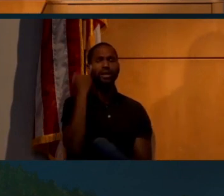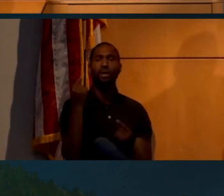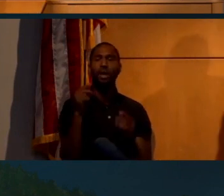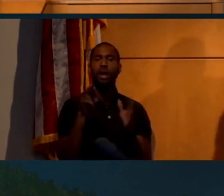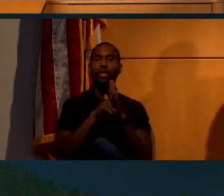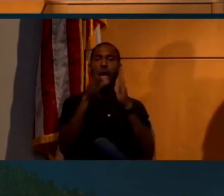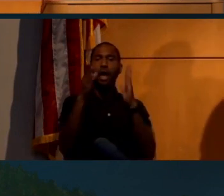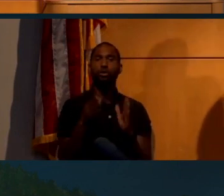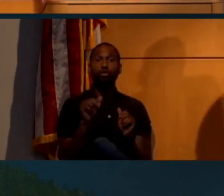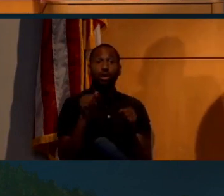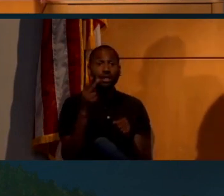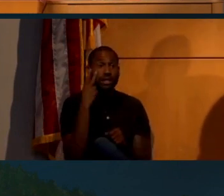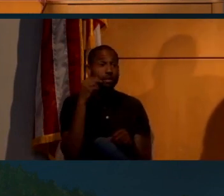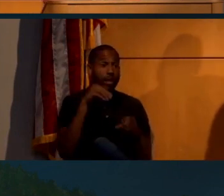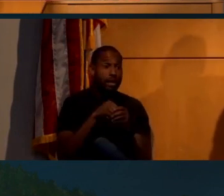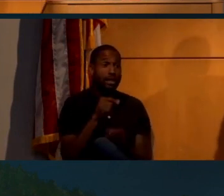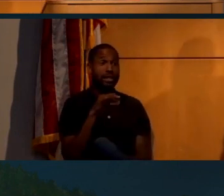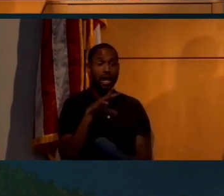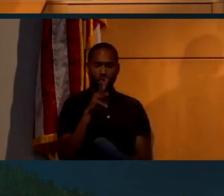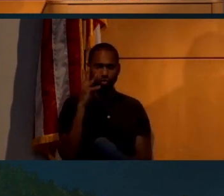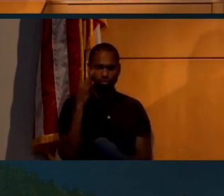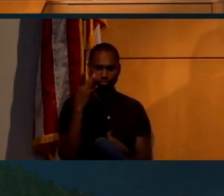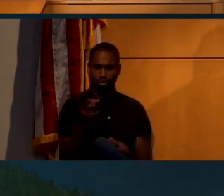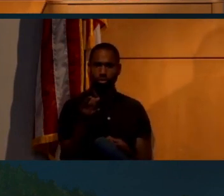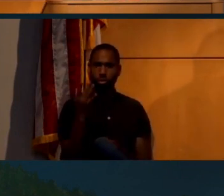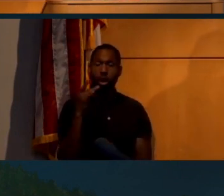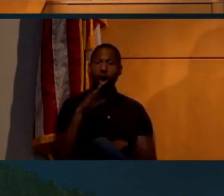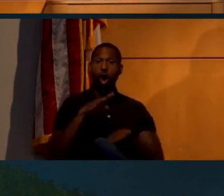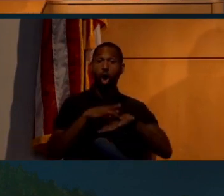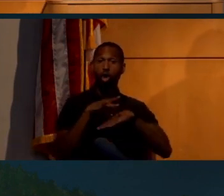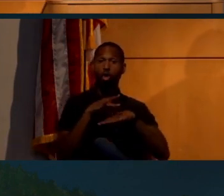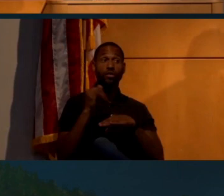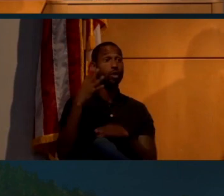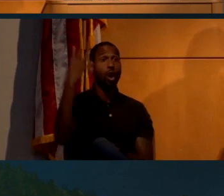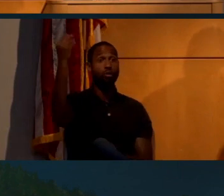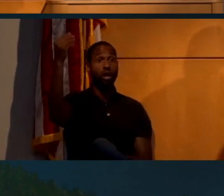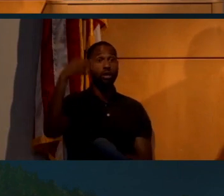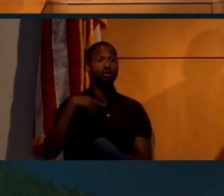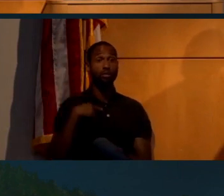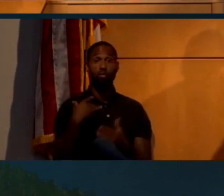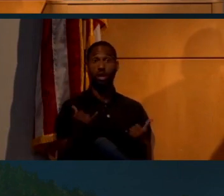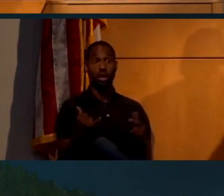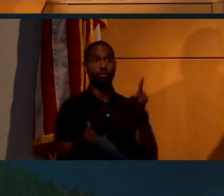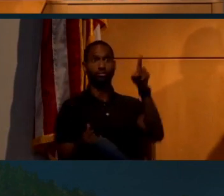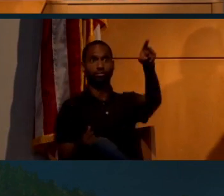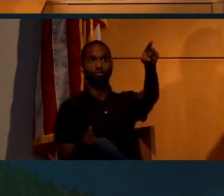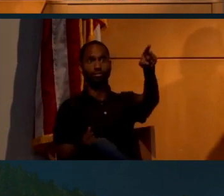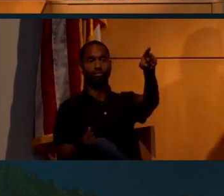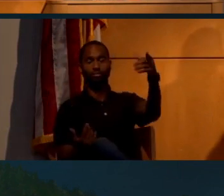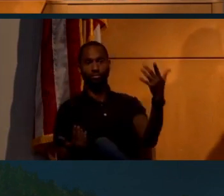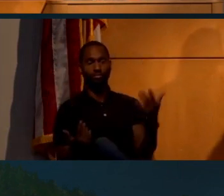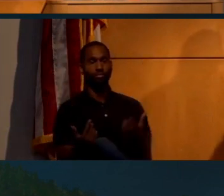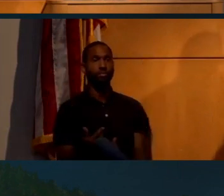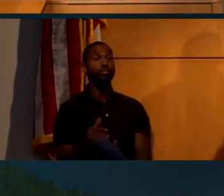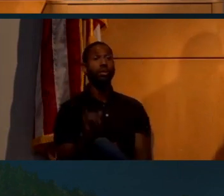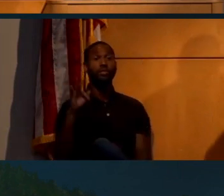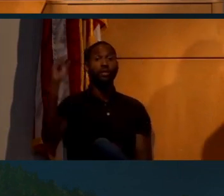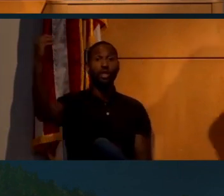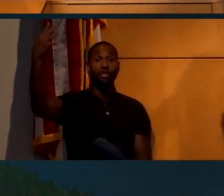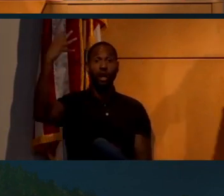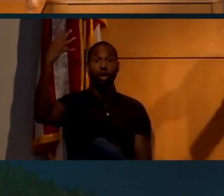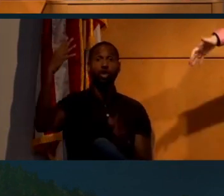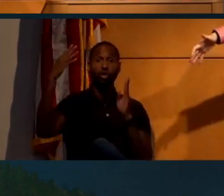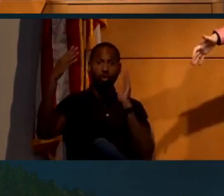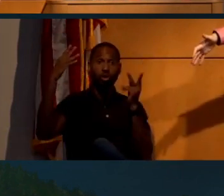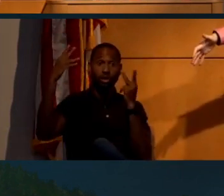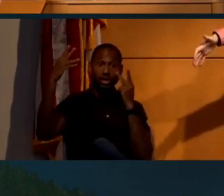the astronauts, can see them in the shadow is interesting. On Earth, if you go outside right now, and if the sun is out,